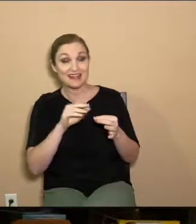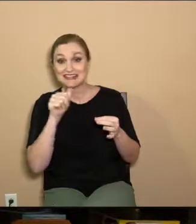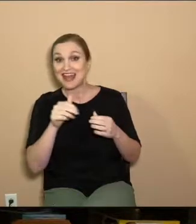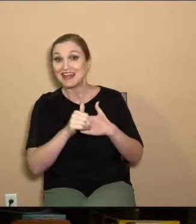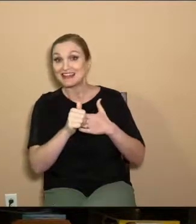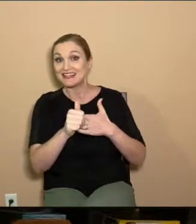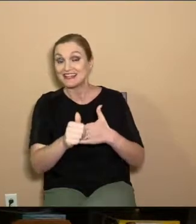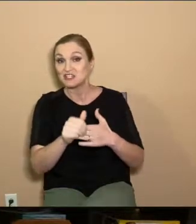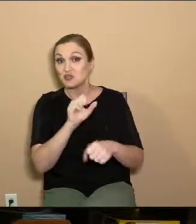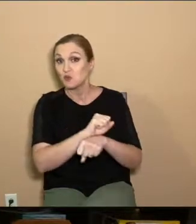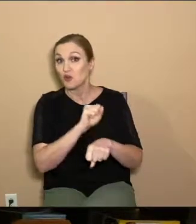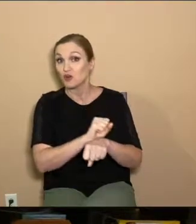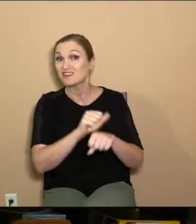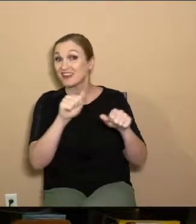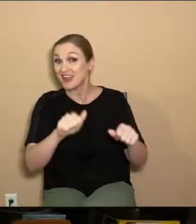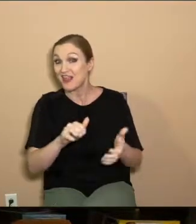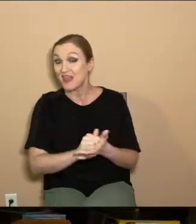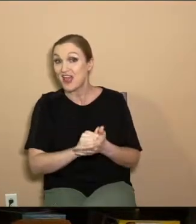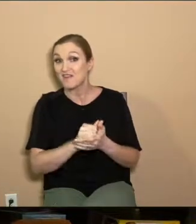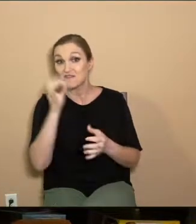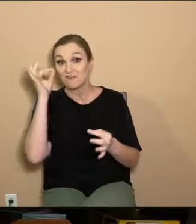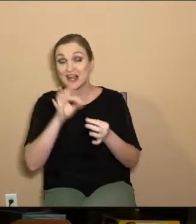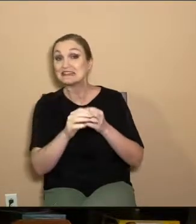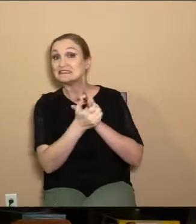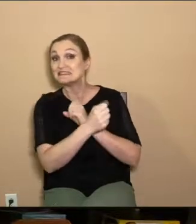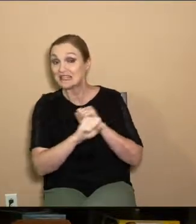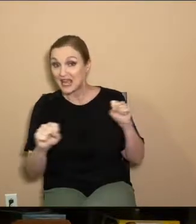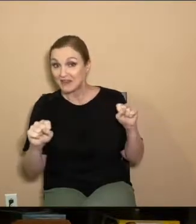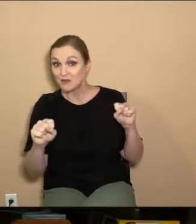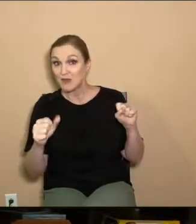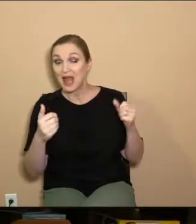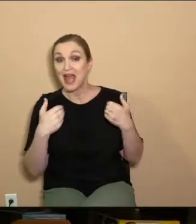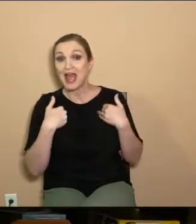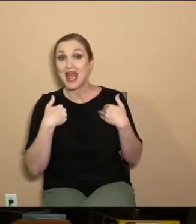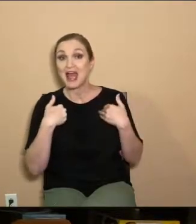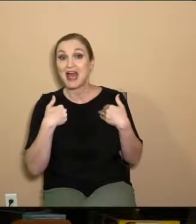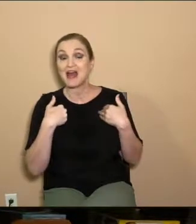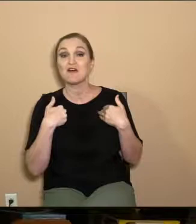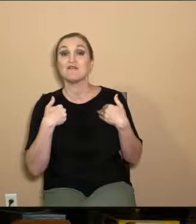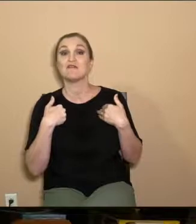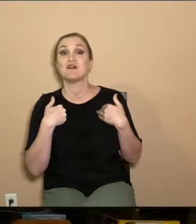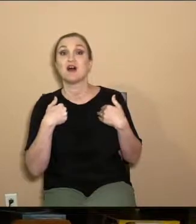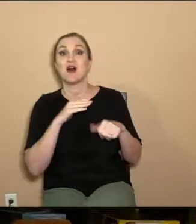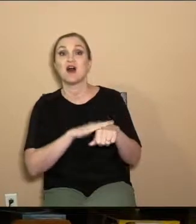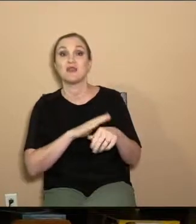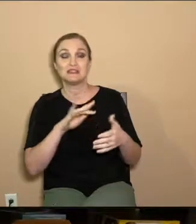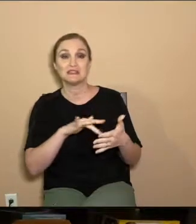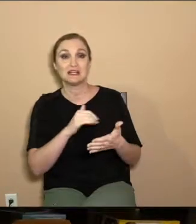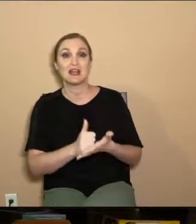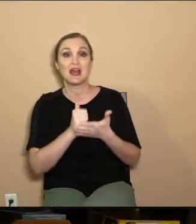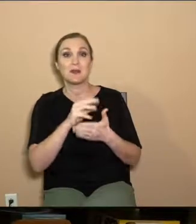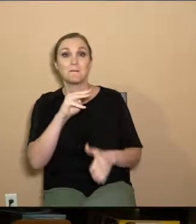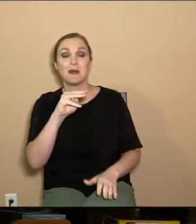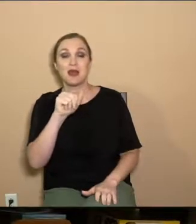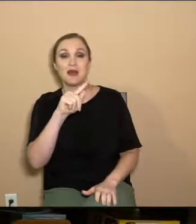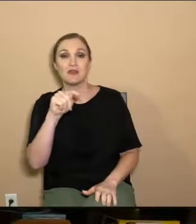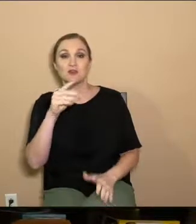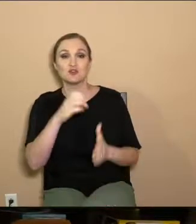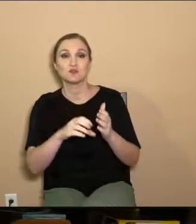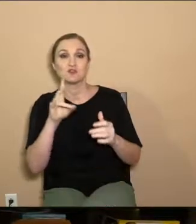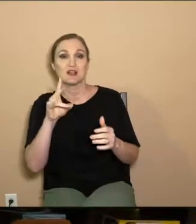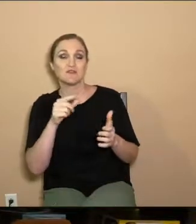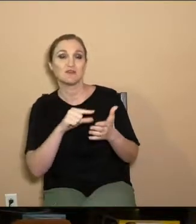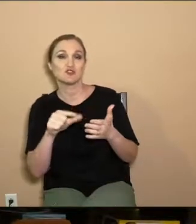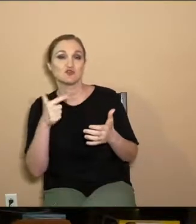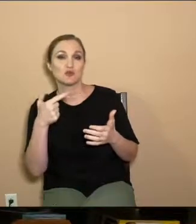to works, he says, can that faith save him? I've got a reference on the study guide to Matthew chapter 7, verse 21, where